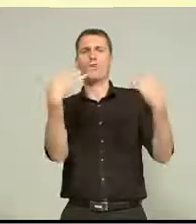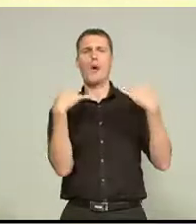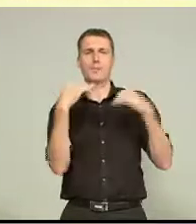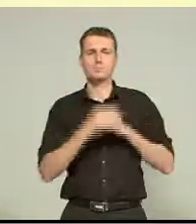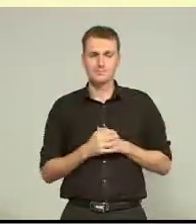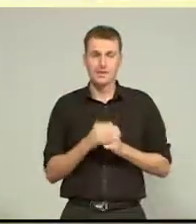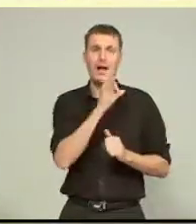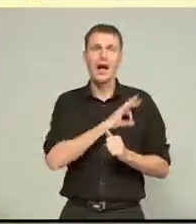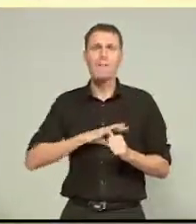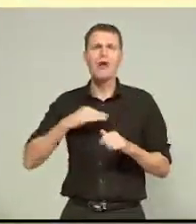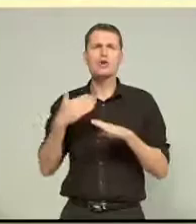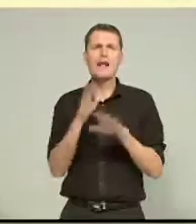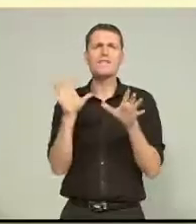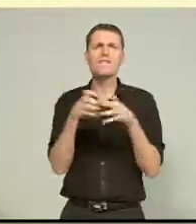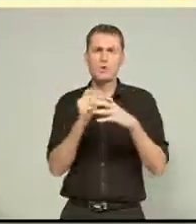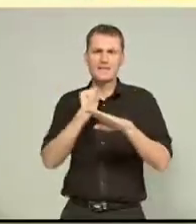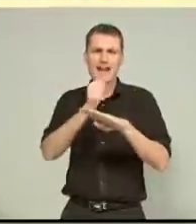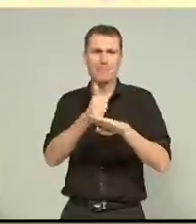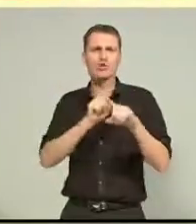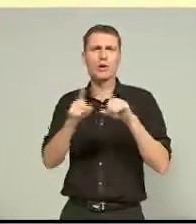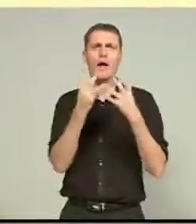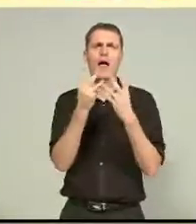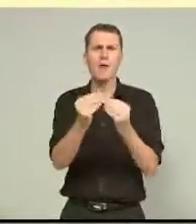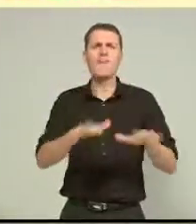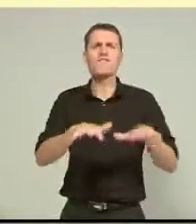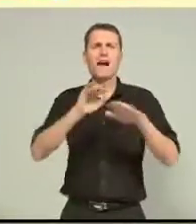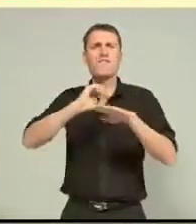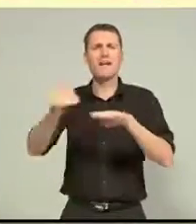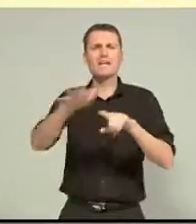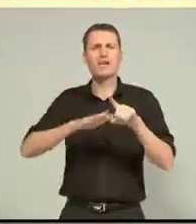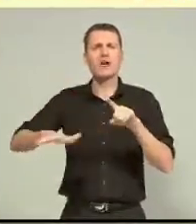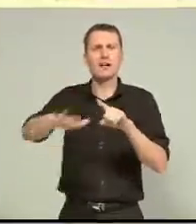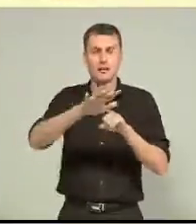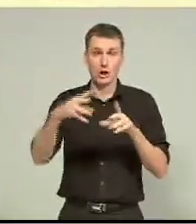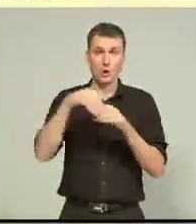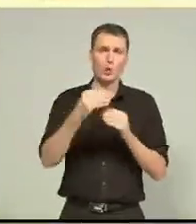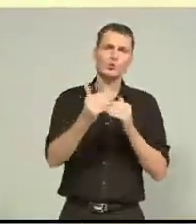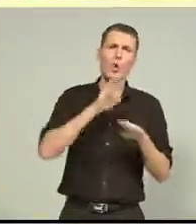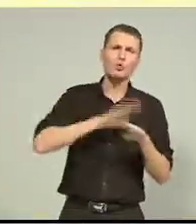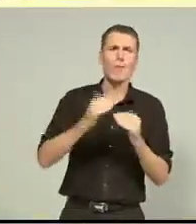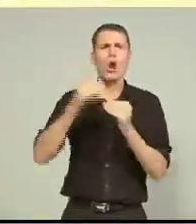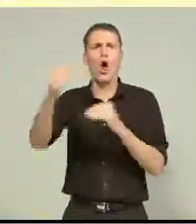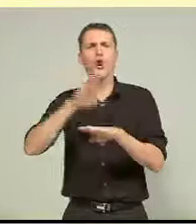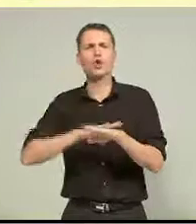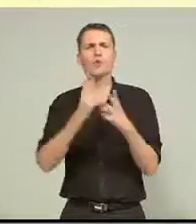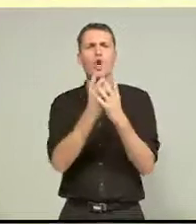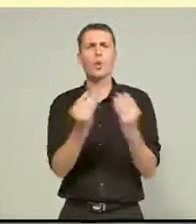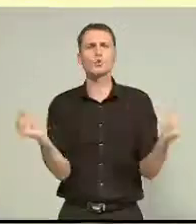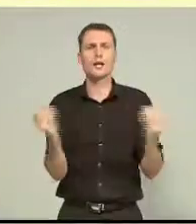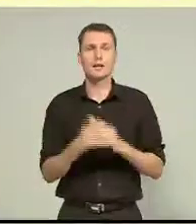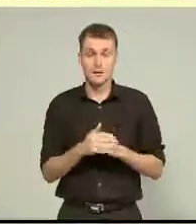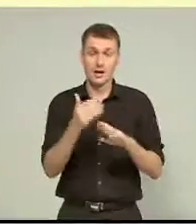provide relief for flood-affected areas, including long and short-term solutions. We actually had the modelling for this done